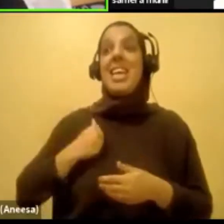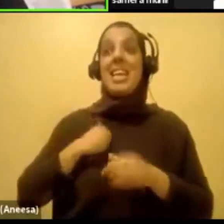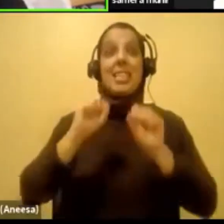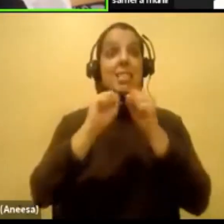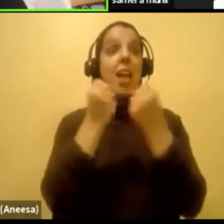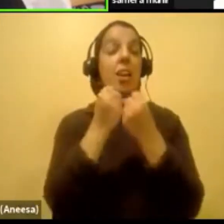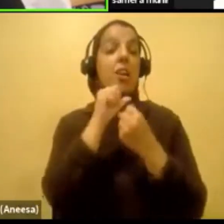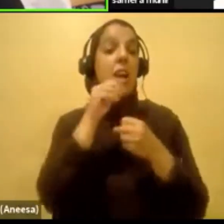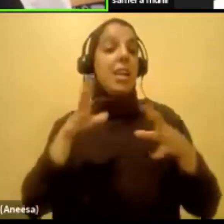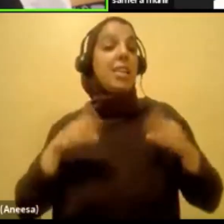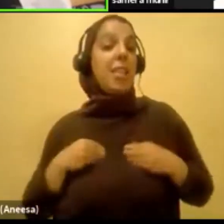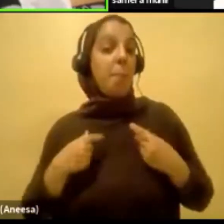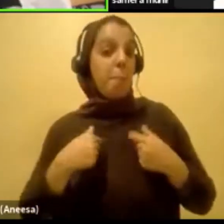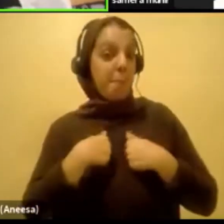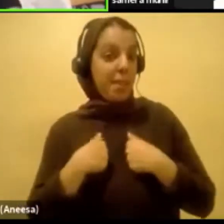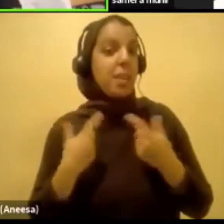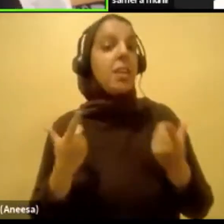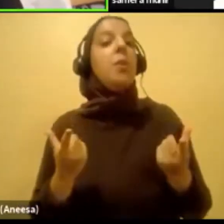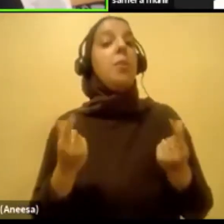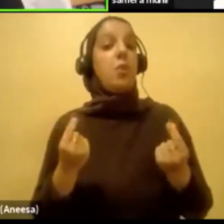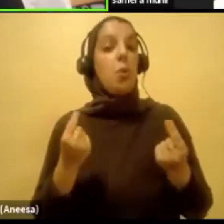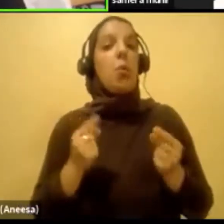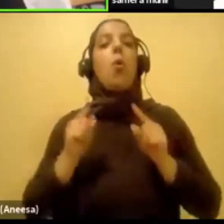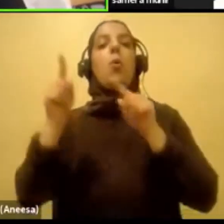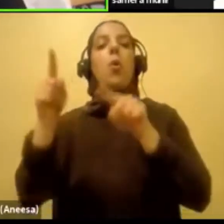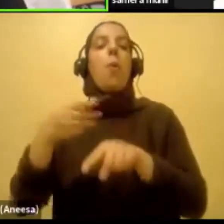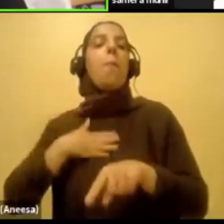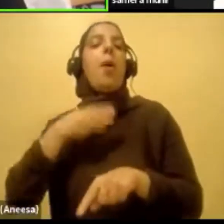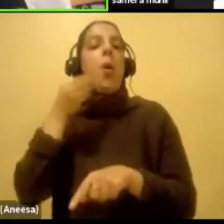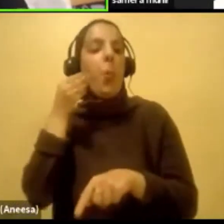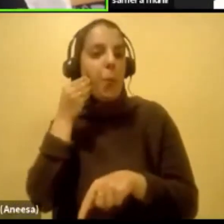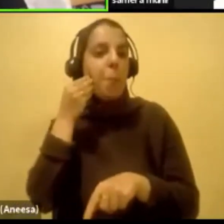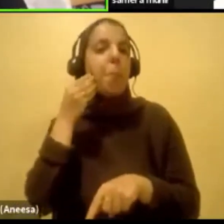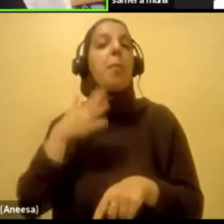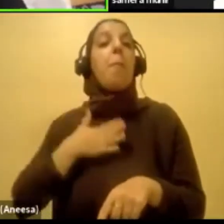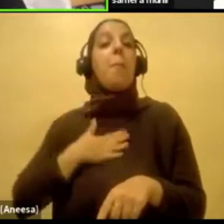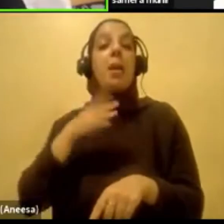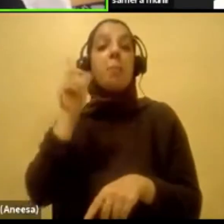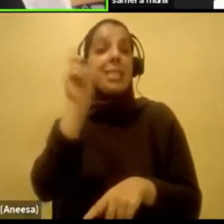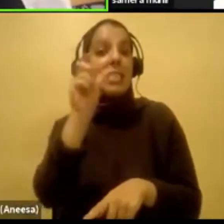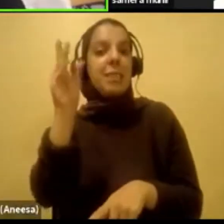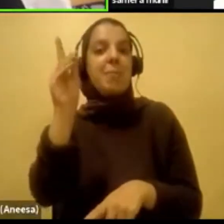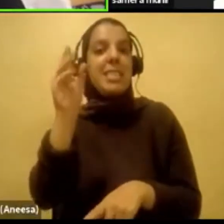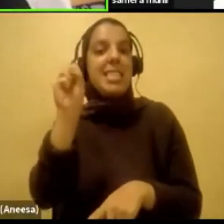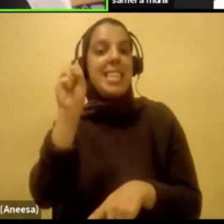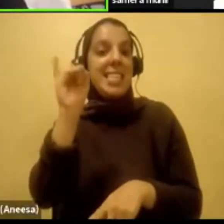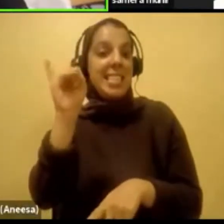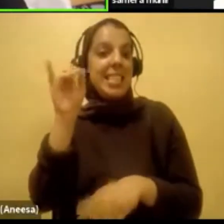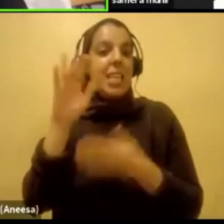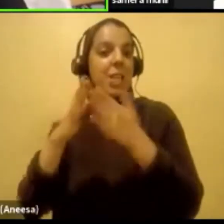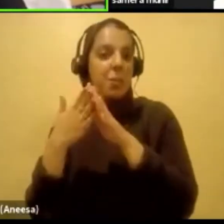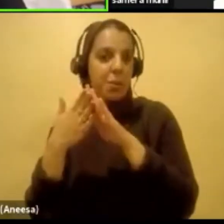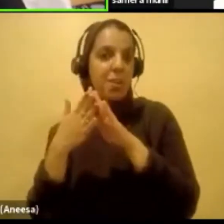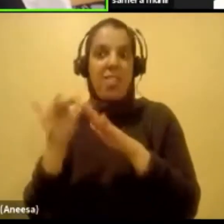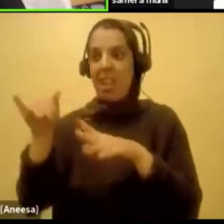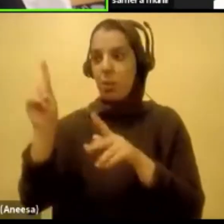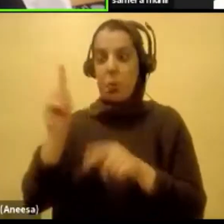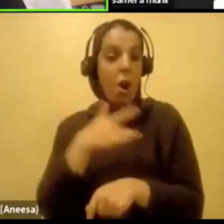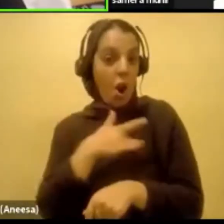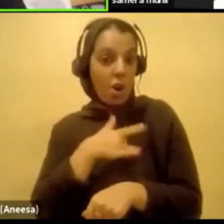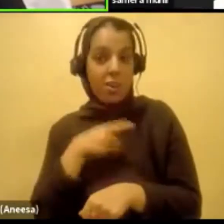let me go to my home, my people, my Muslim Desi community, let me go where home is. Home is one the hardest, right?